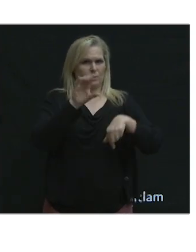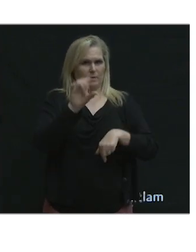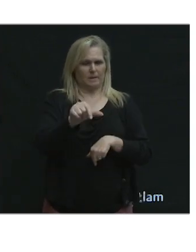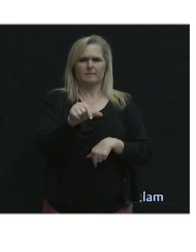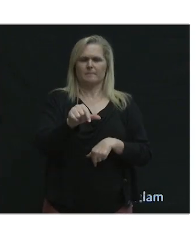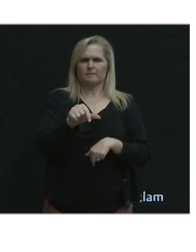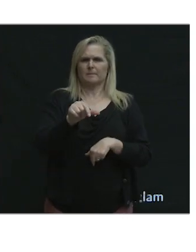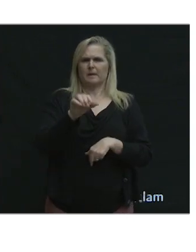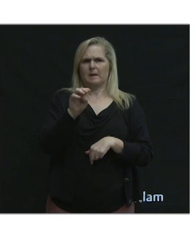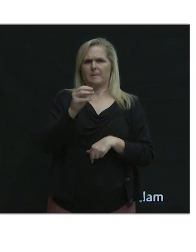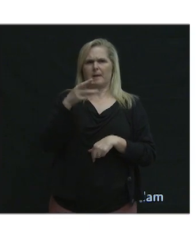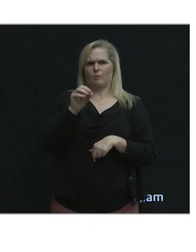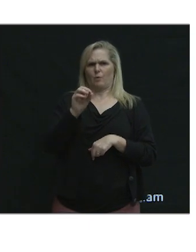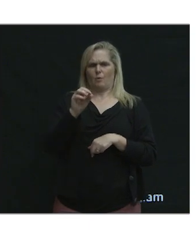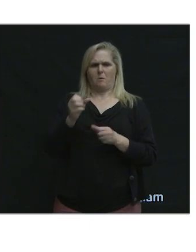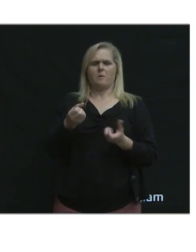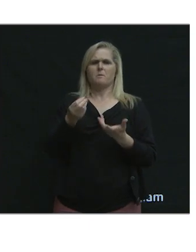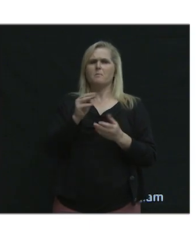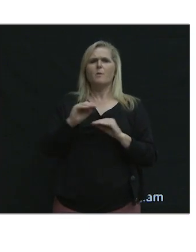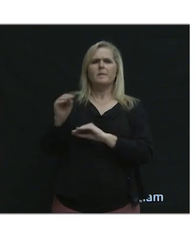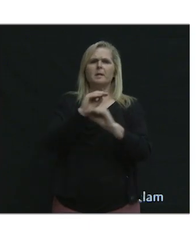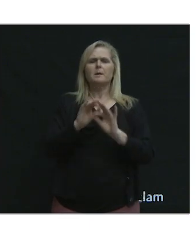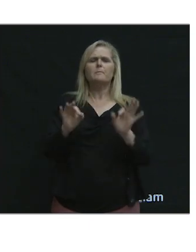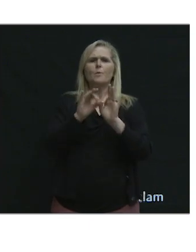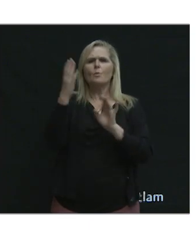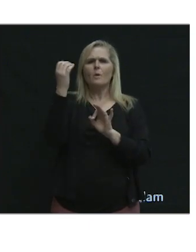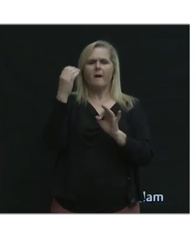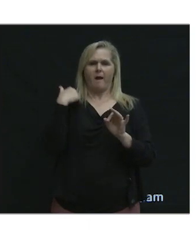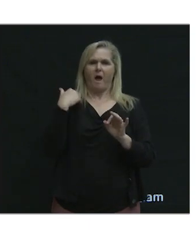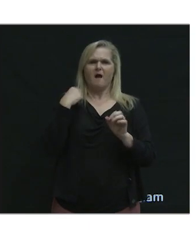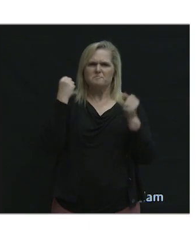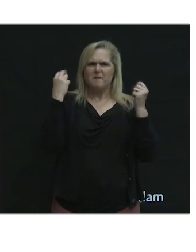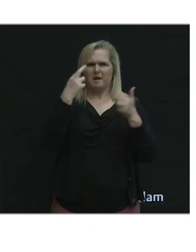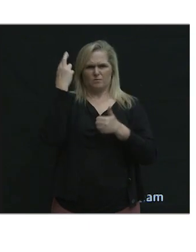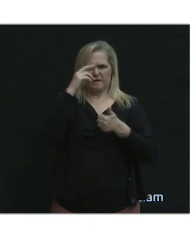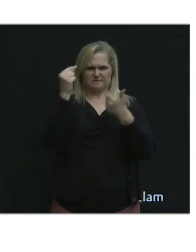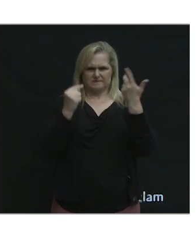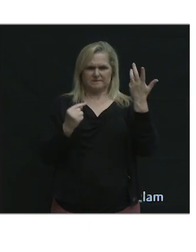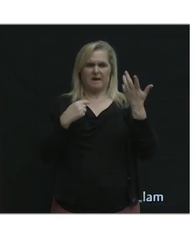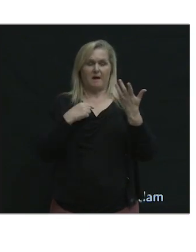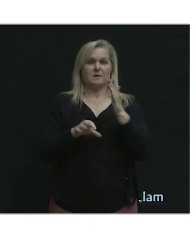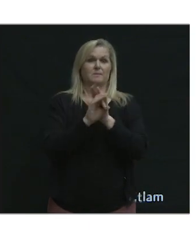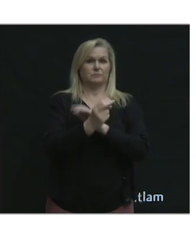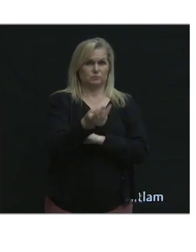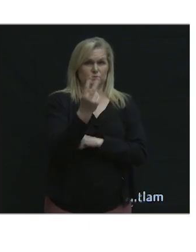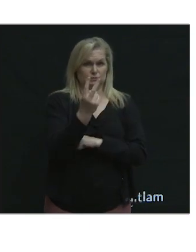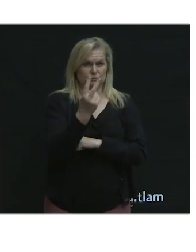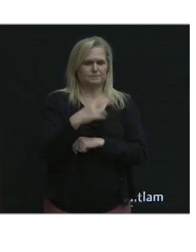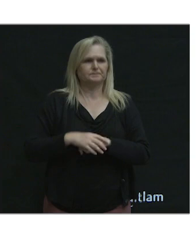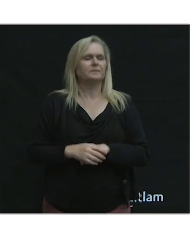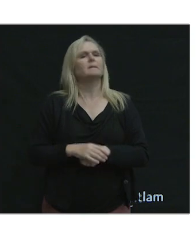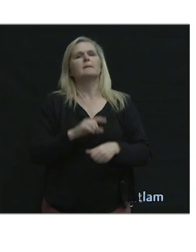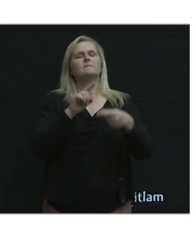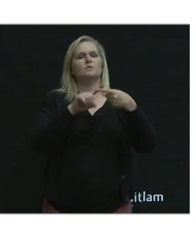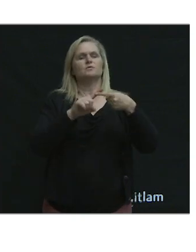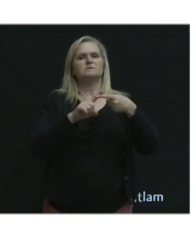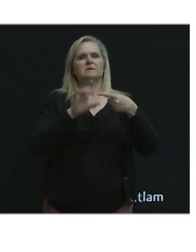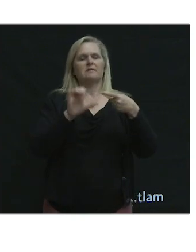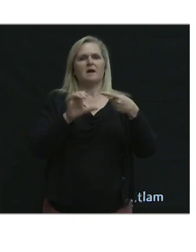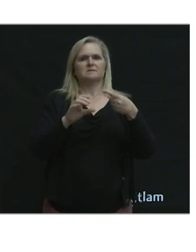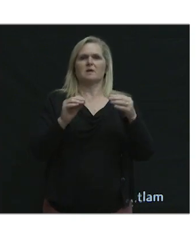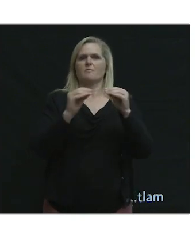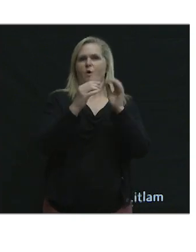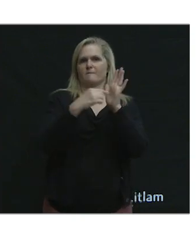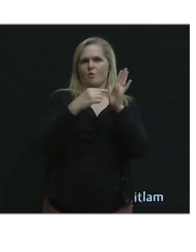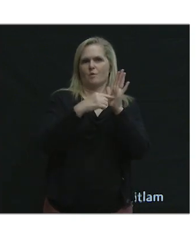Why is micromobility important? There's a lot of reasons. I'm going to pick out two. The first one, it's a lot more